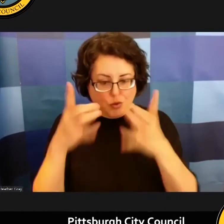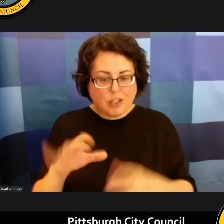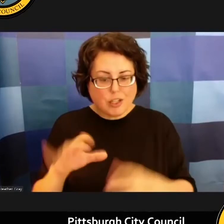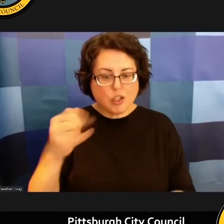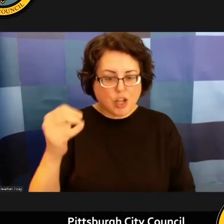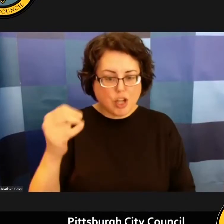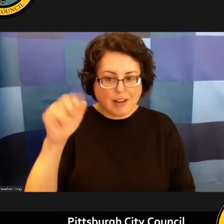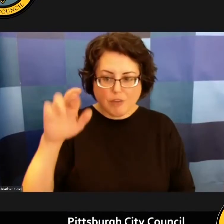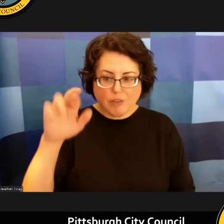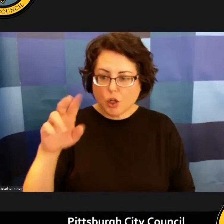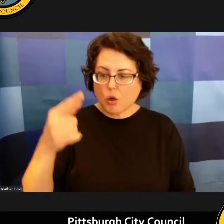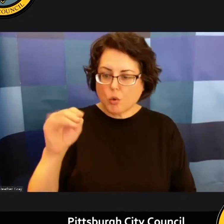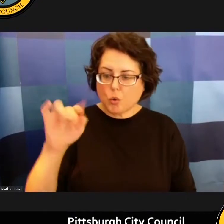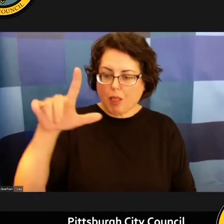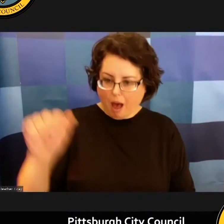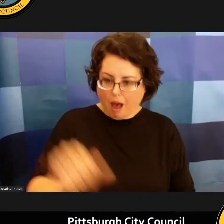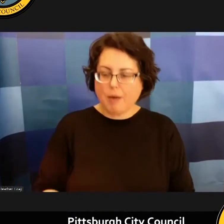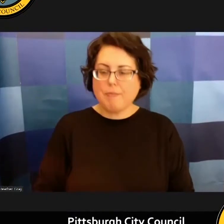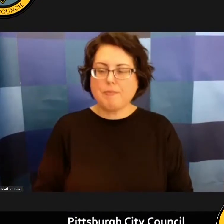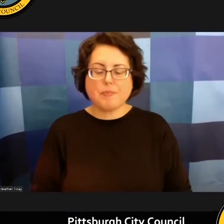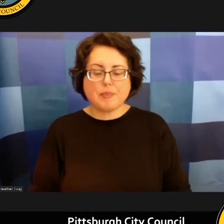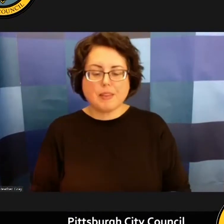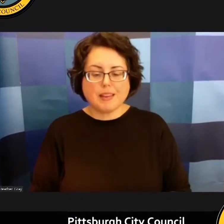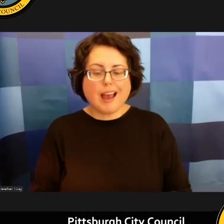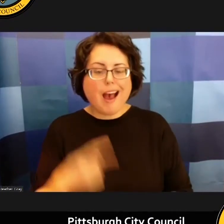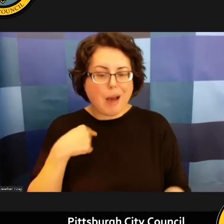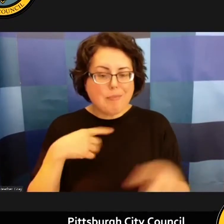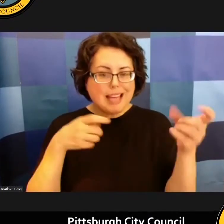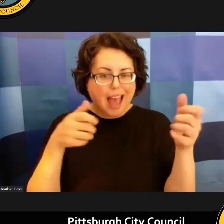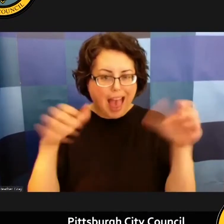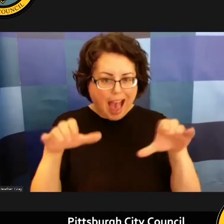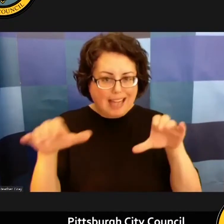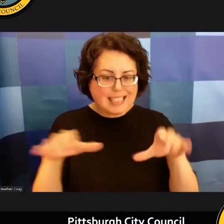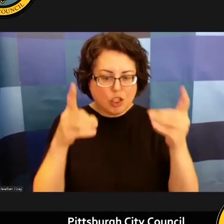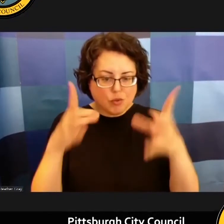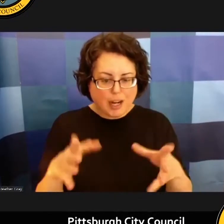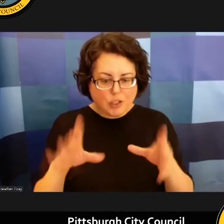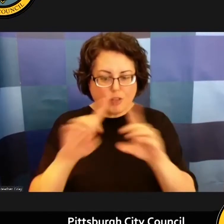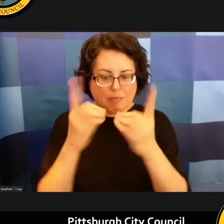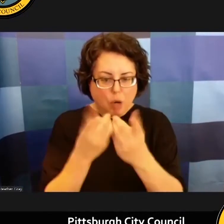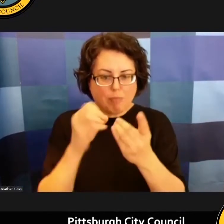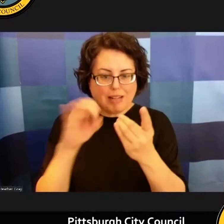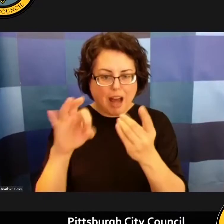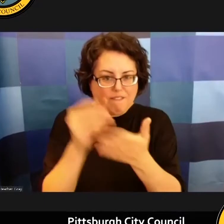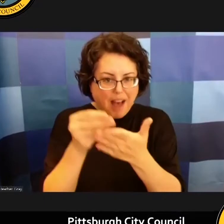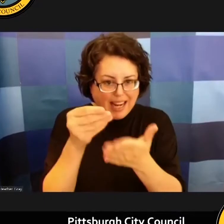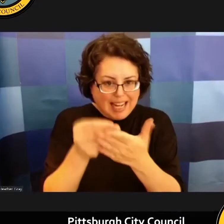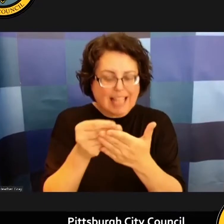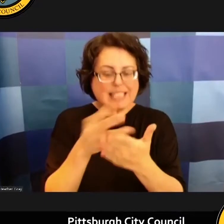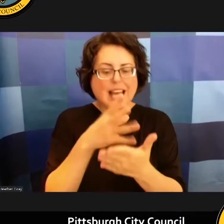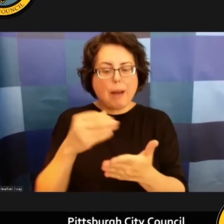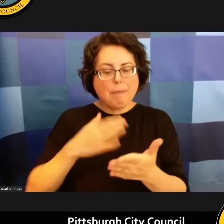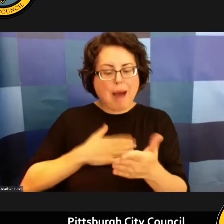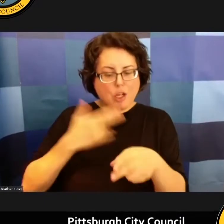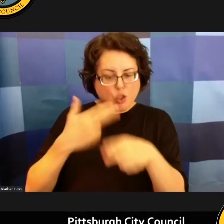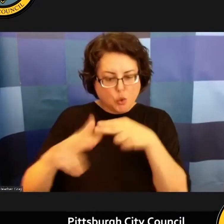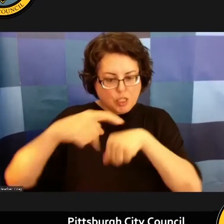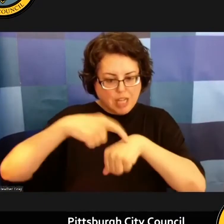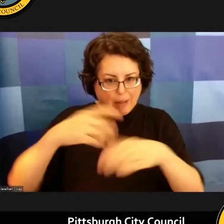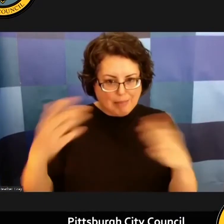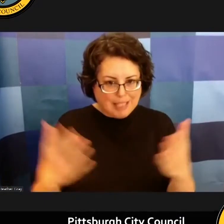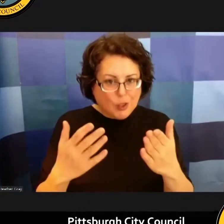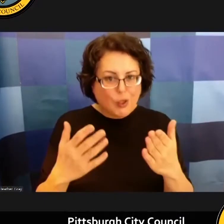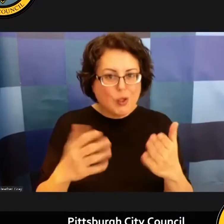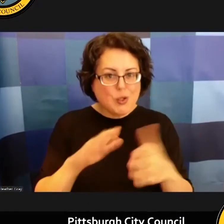i'm the acting director of the department of finance um and in my short time uh in the capacity uh